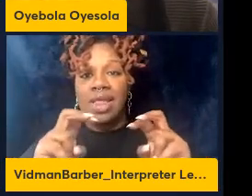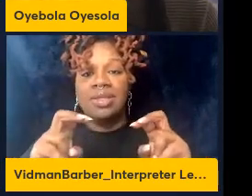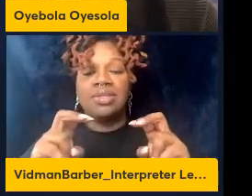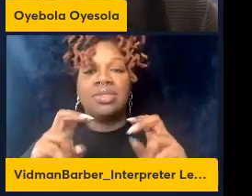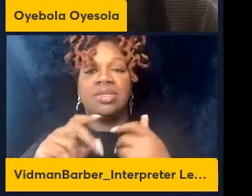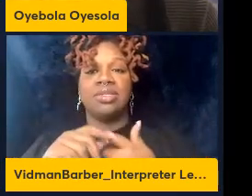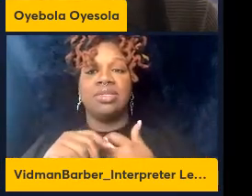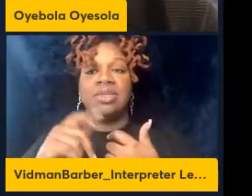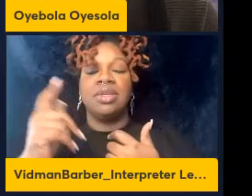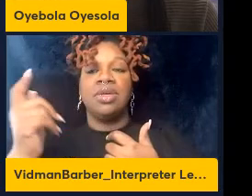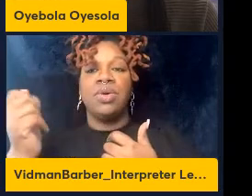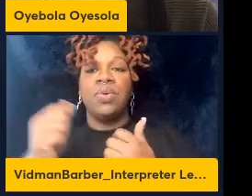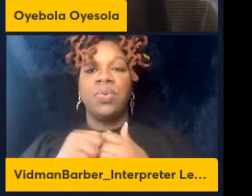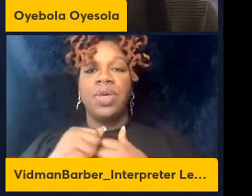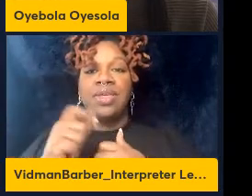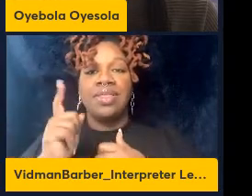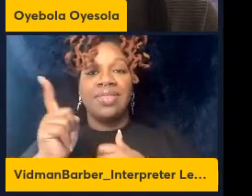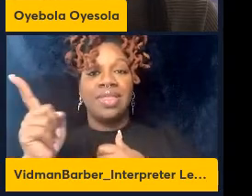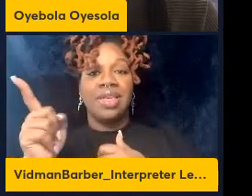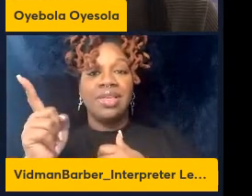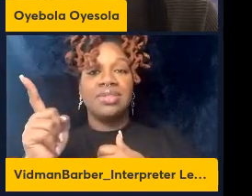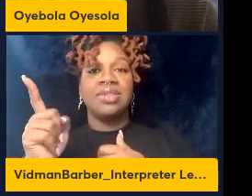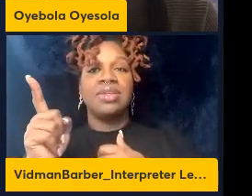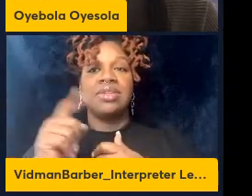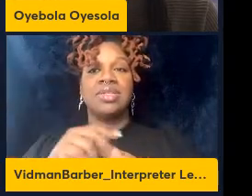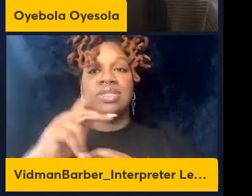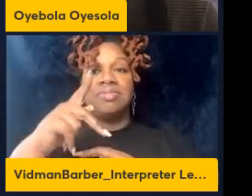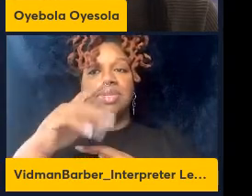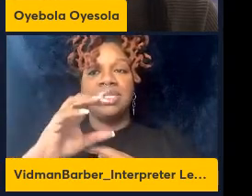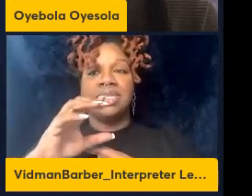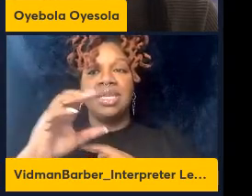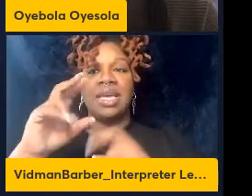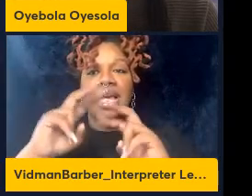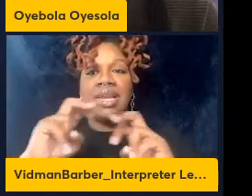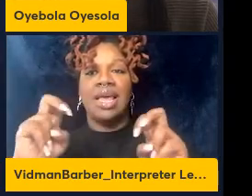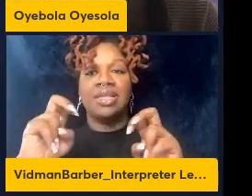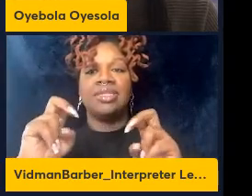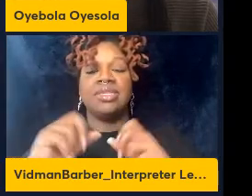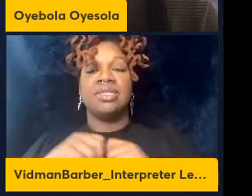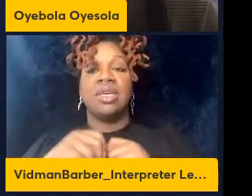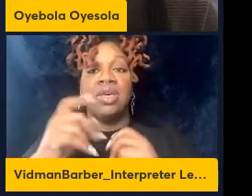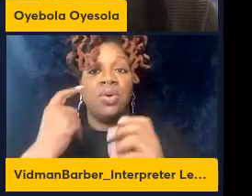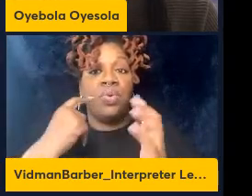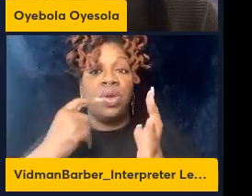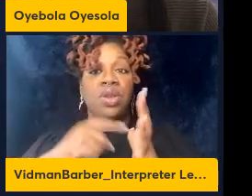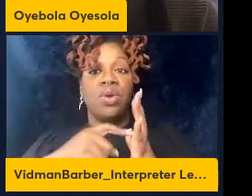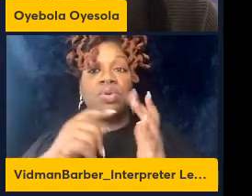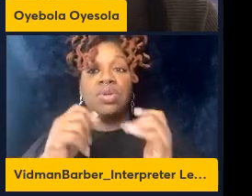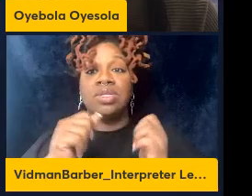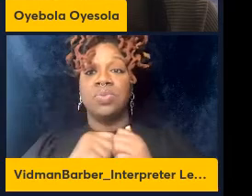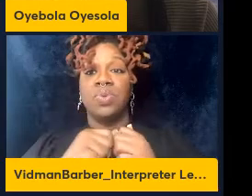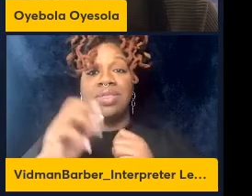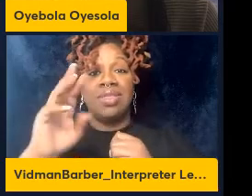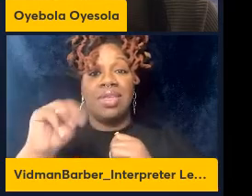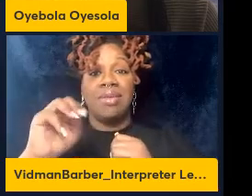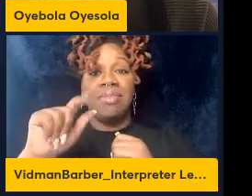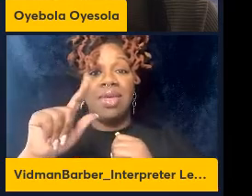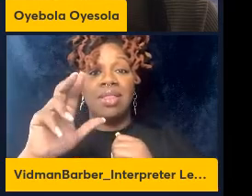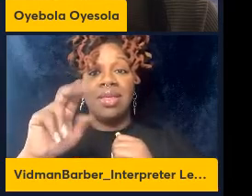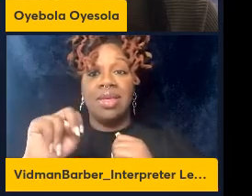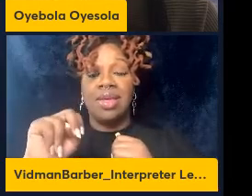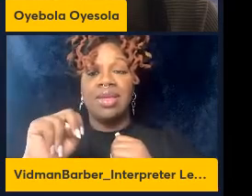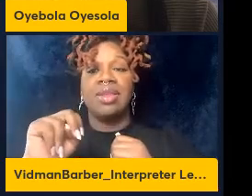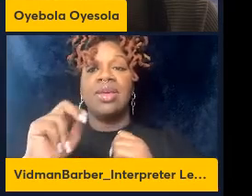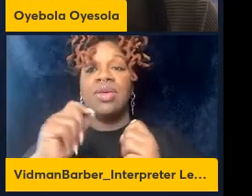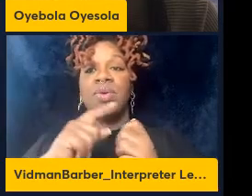clustering I'm looking at doing a PCA analysis and what we see even in the MLN is that on PC1